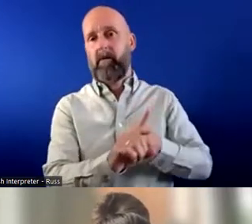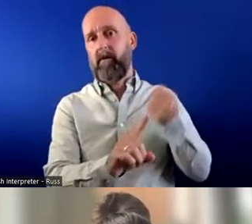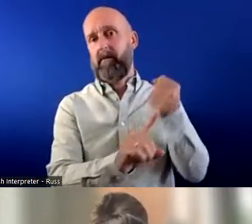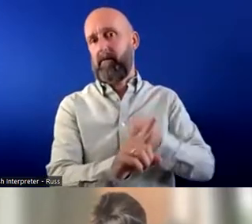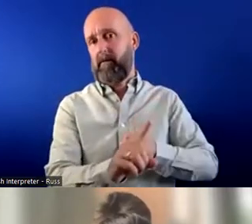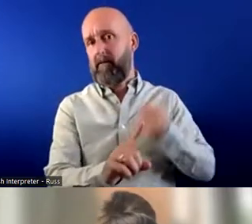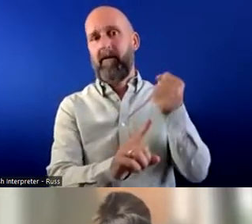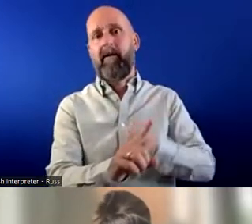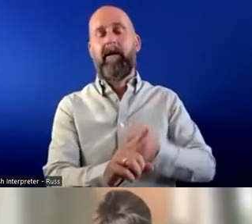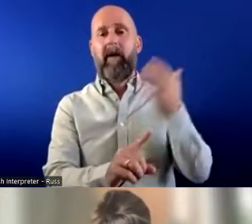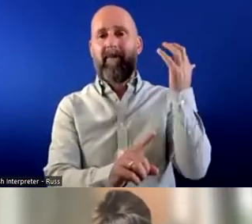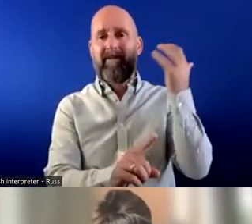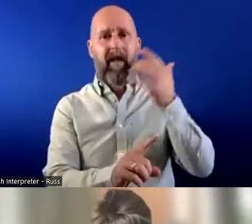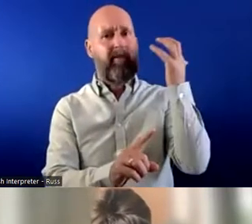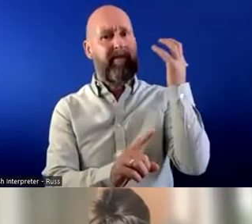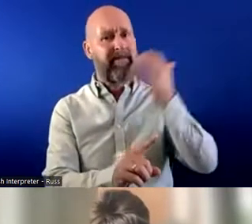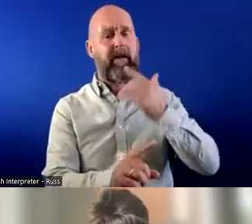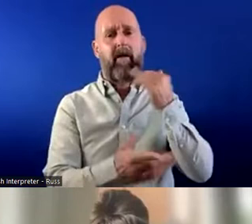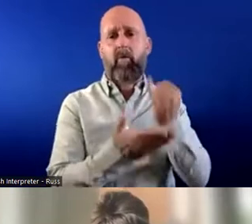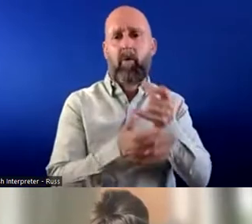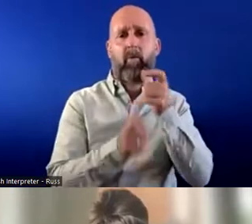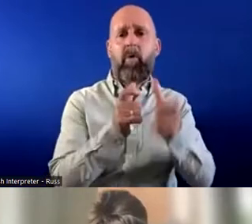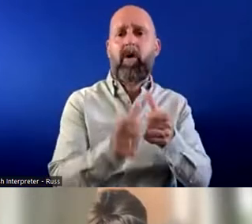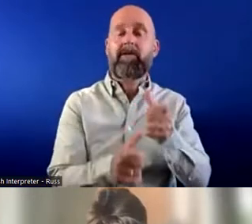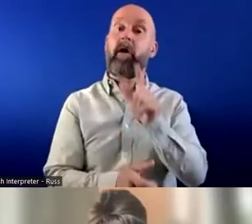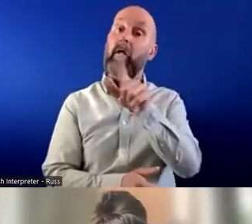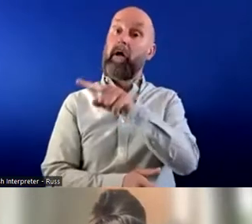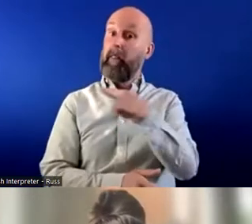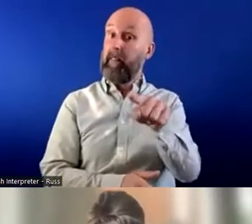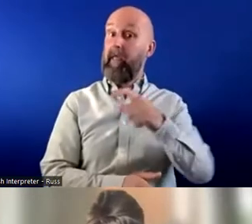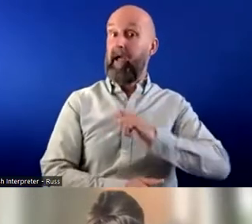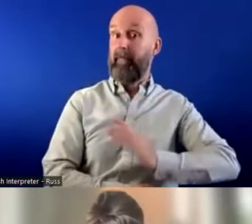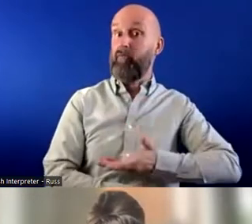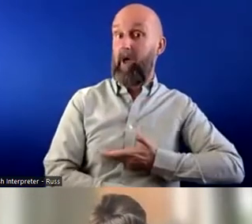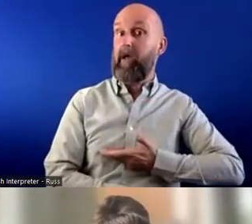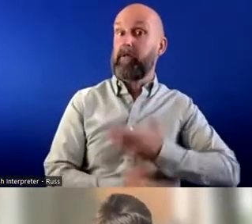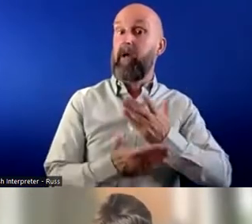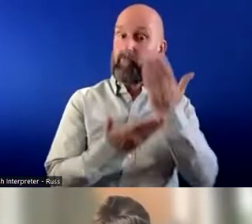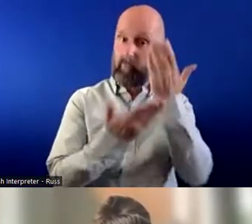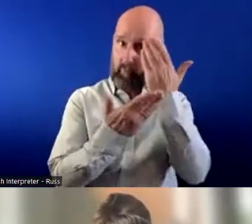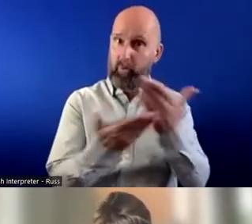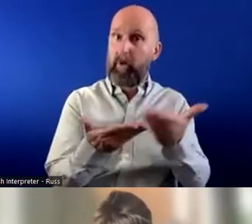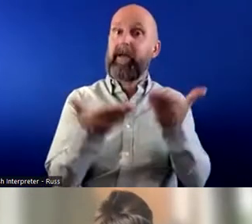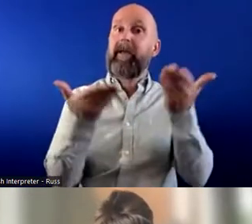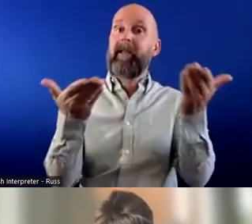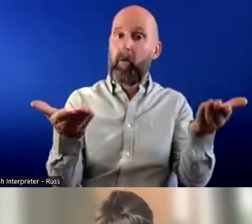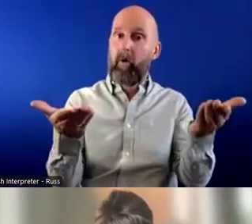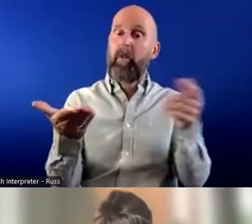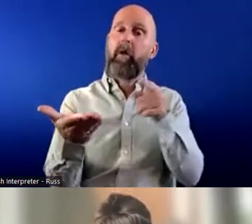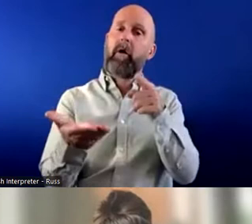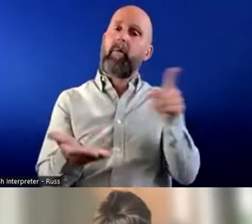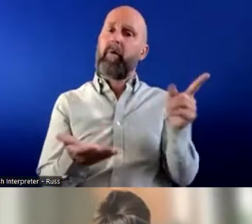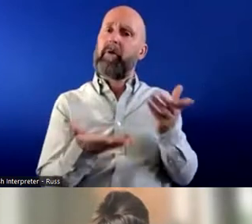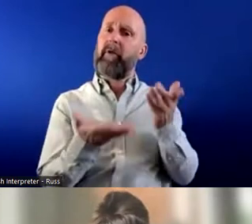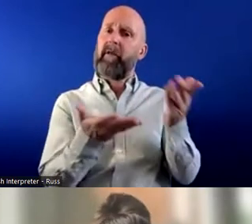a mistake or they say something wrong although people have rights and you have to treat people right equally but people need to be able to